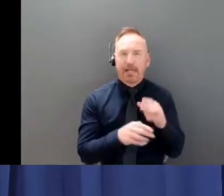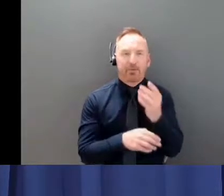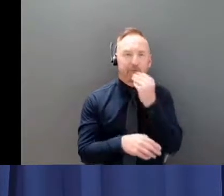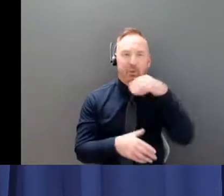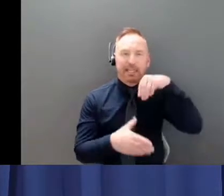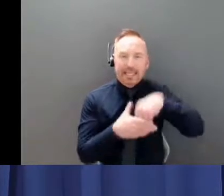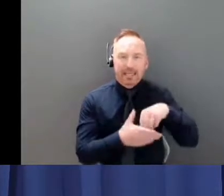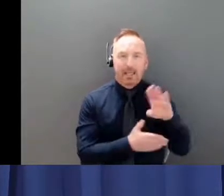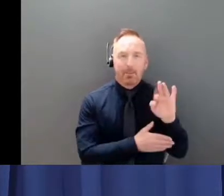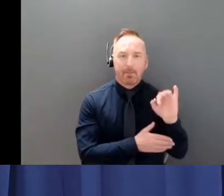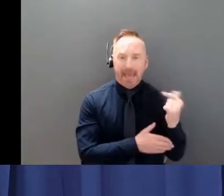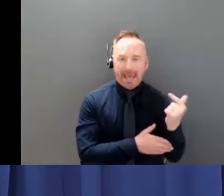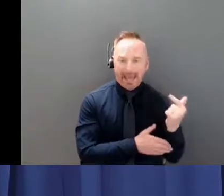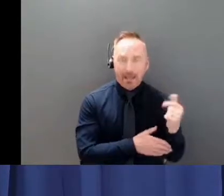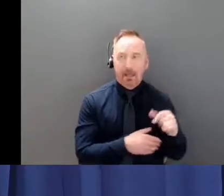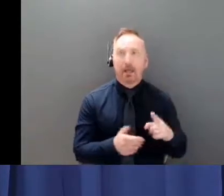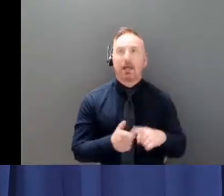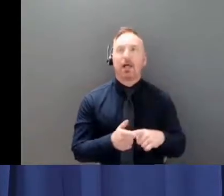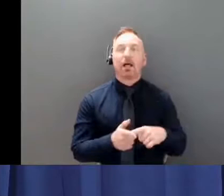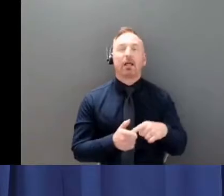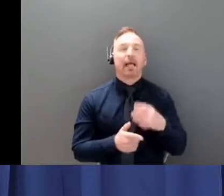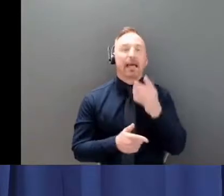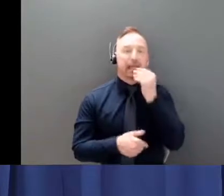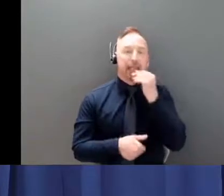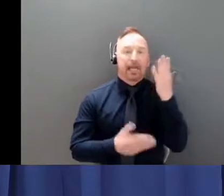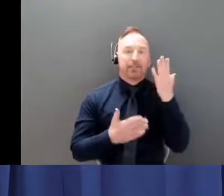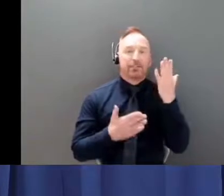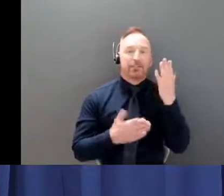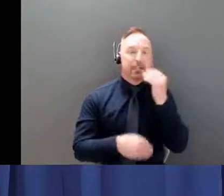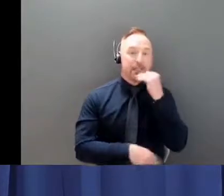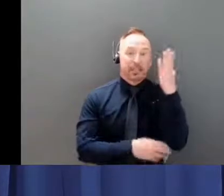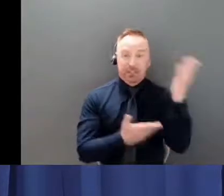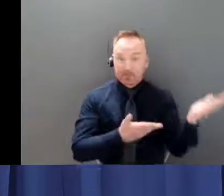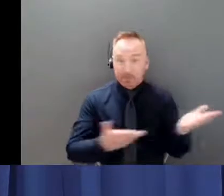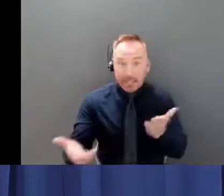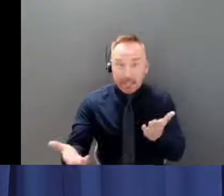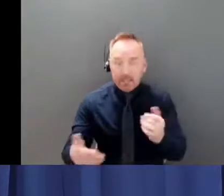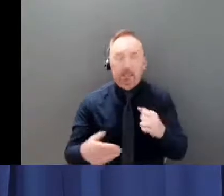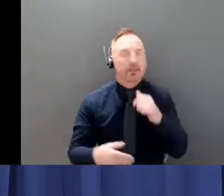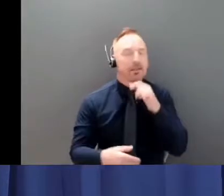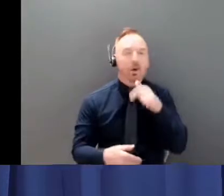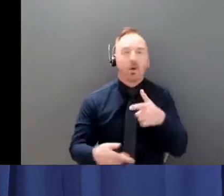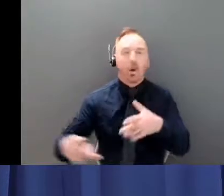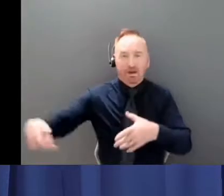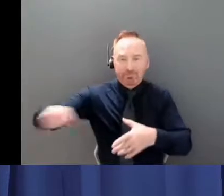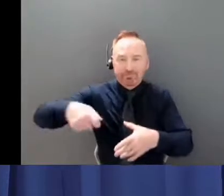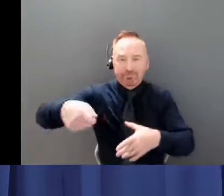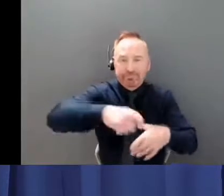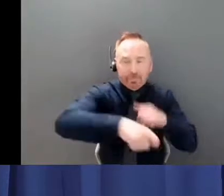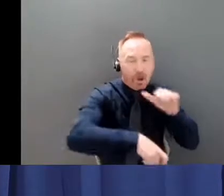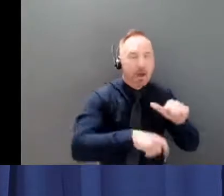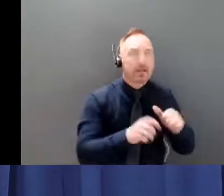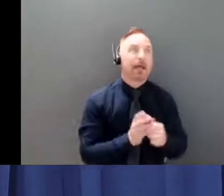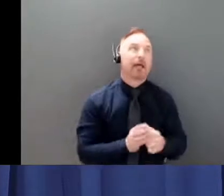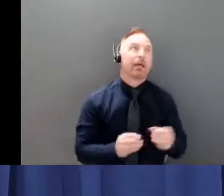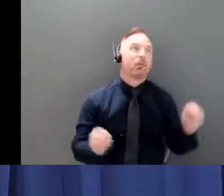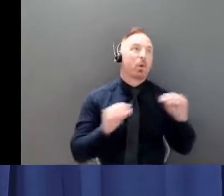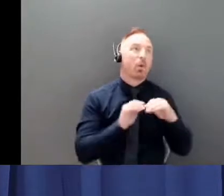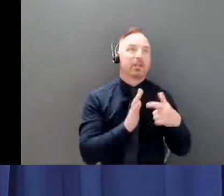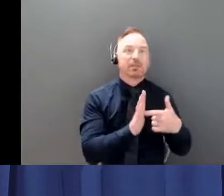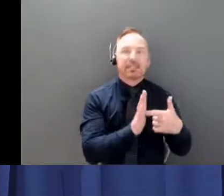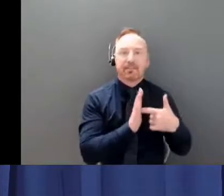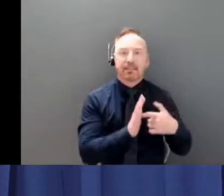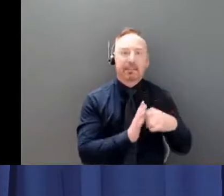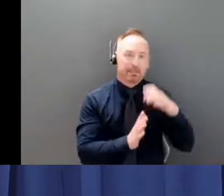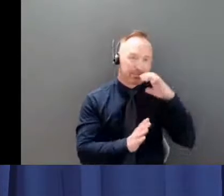of served uh lunches and there are other sort of sanitary you know more more specific measures about sanitation within within the